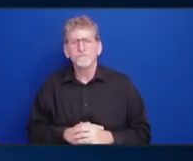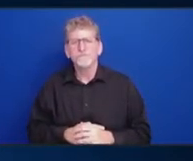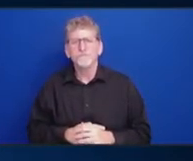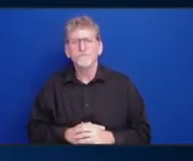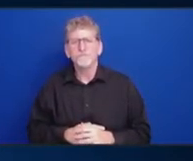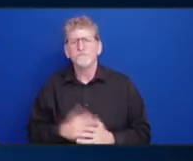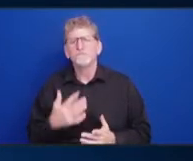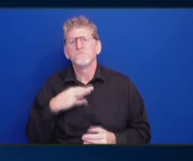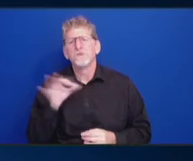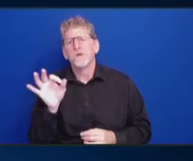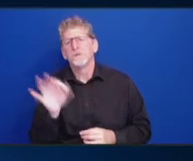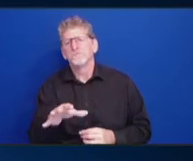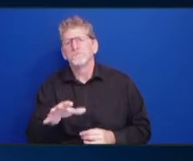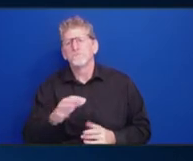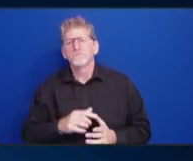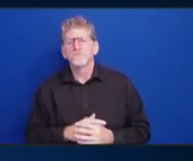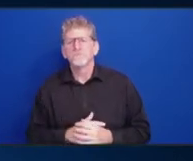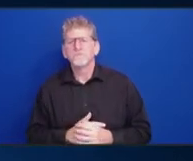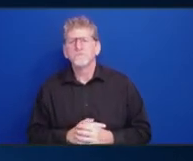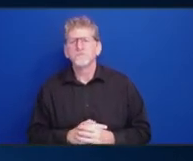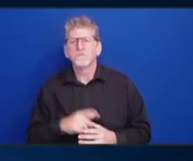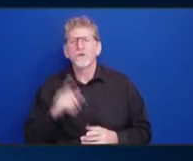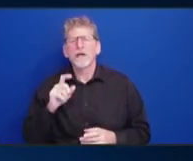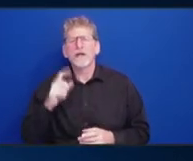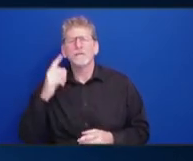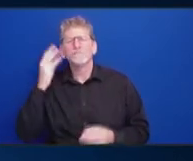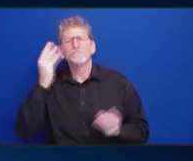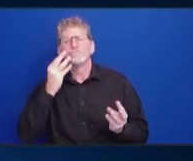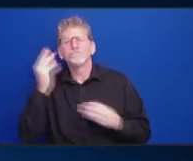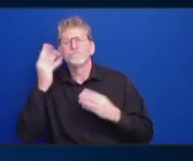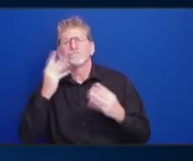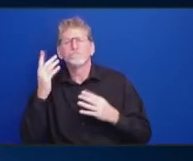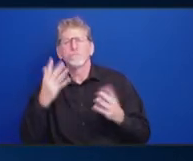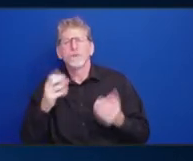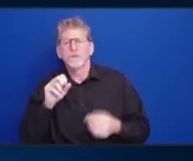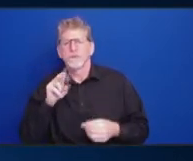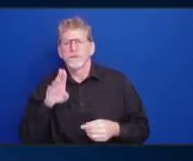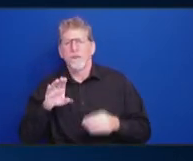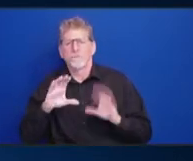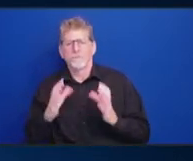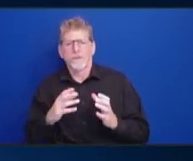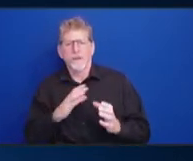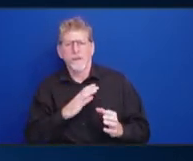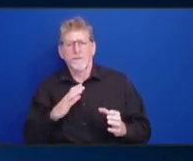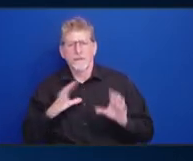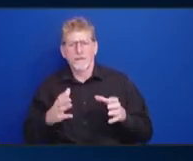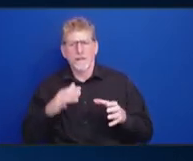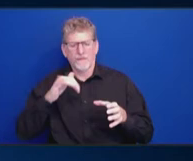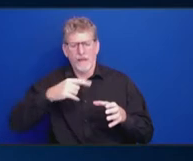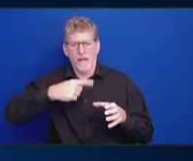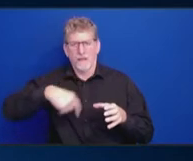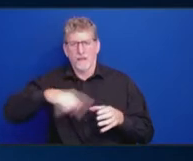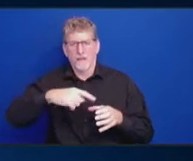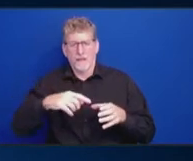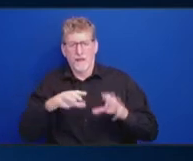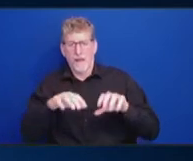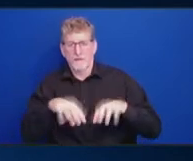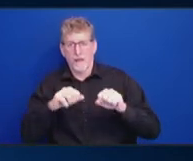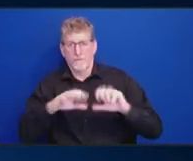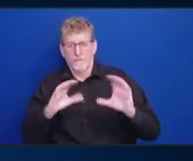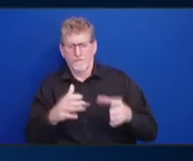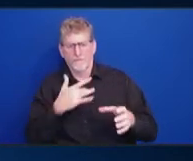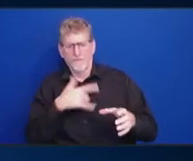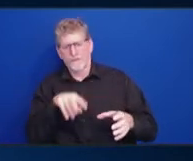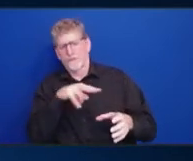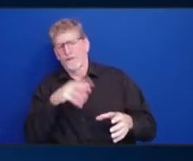that this population is highly invisible. They're often seen as children, although most of